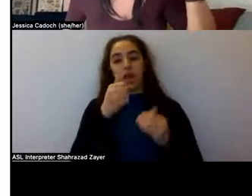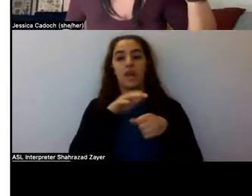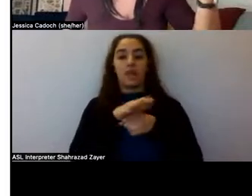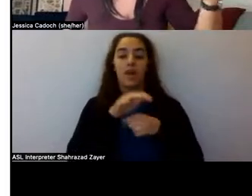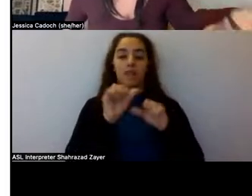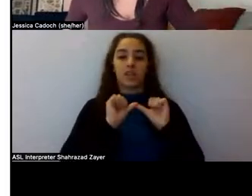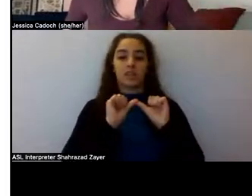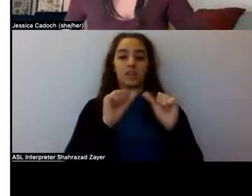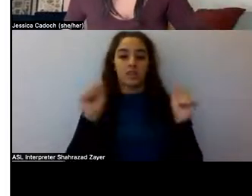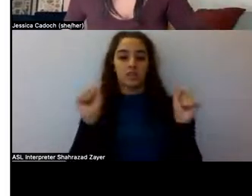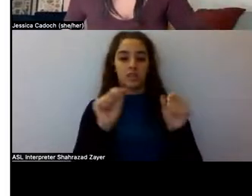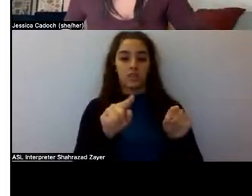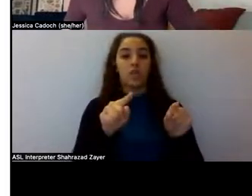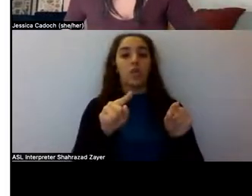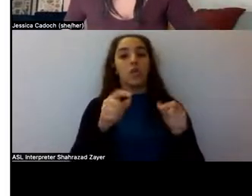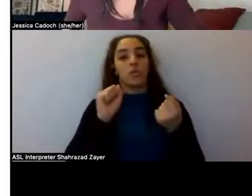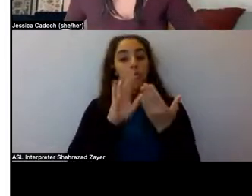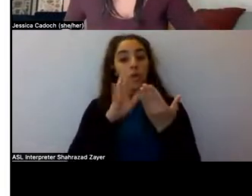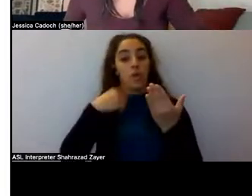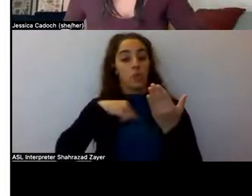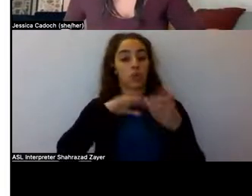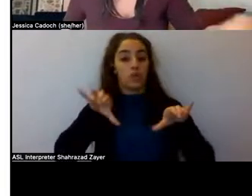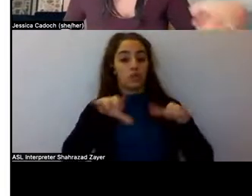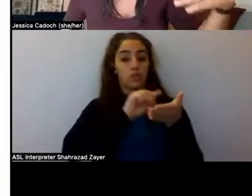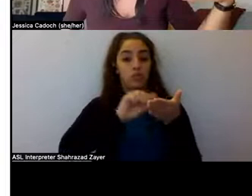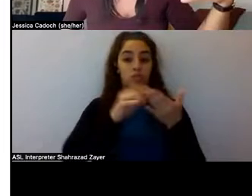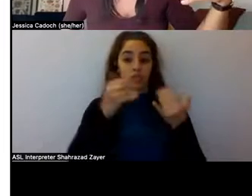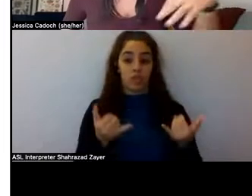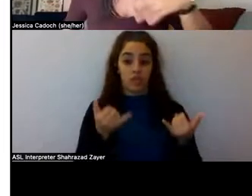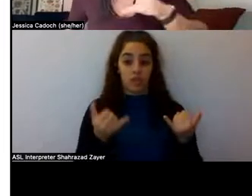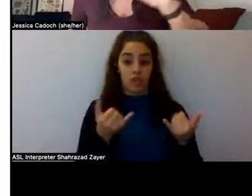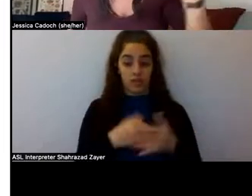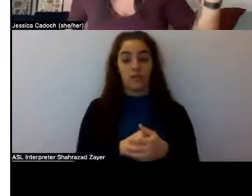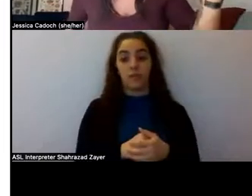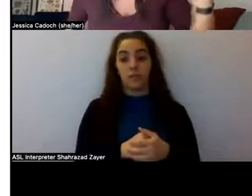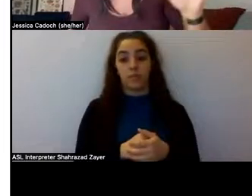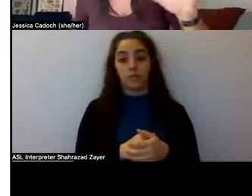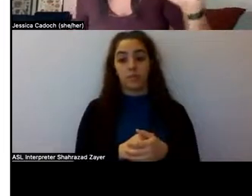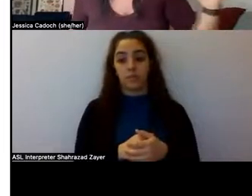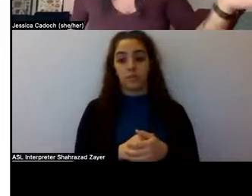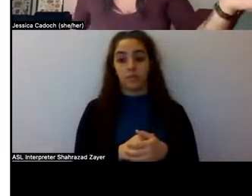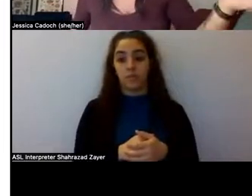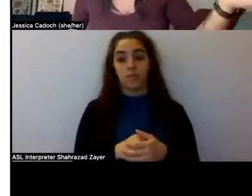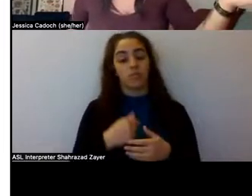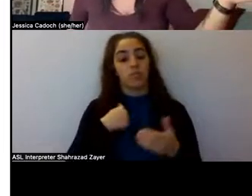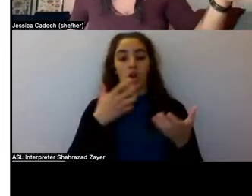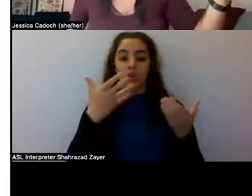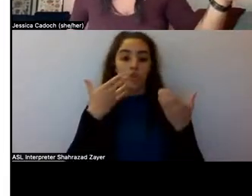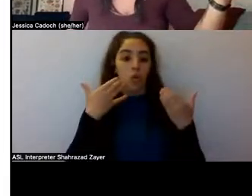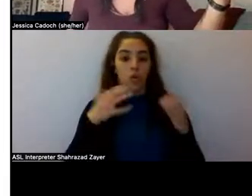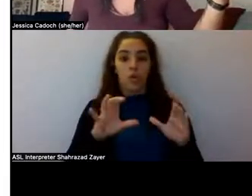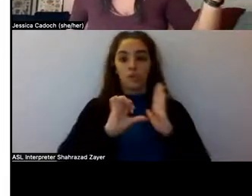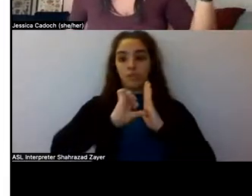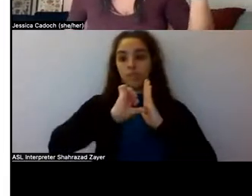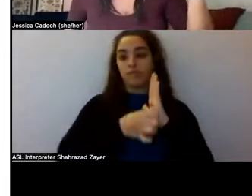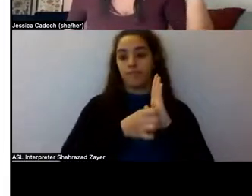see today and that we are working through today. Um, and so I wouldn't really, um, don't want to put too much of an emphasis